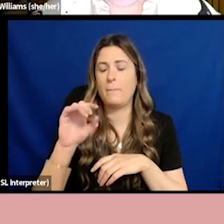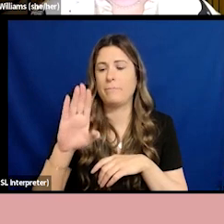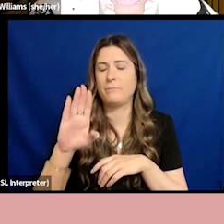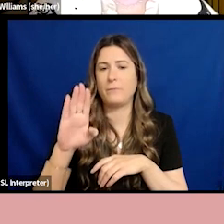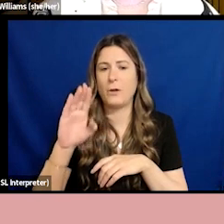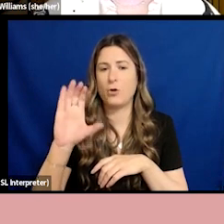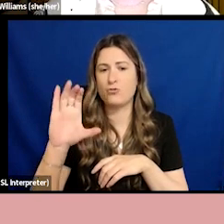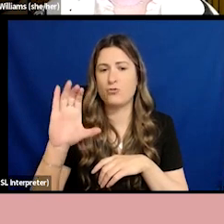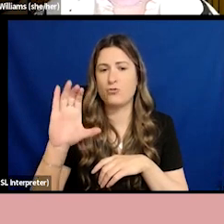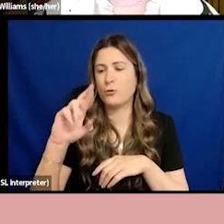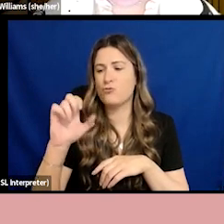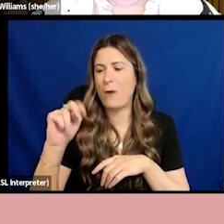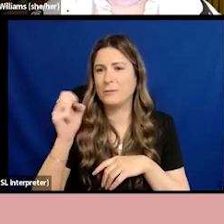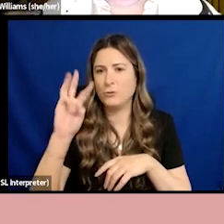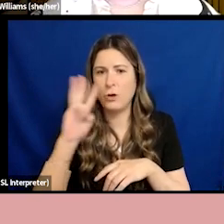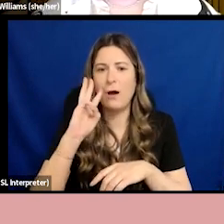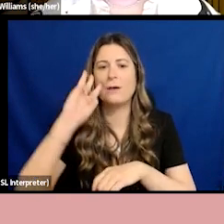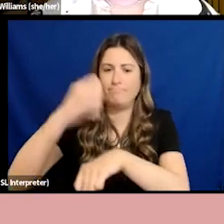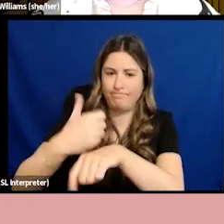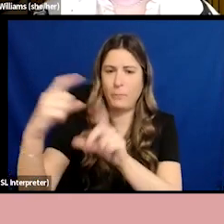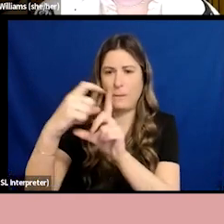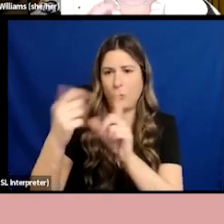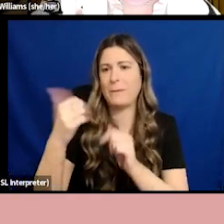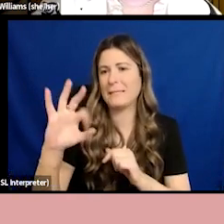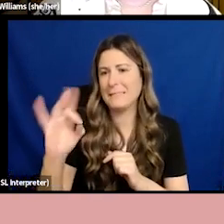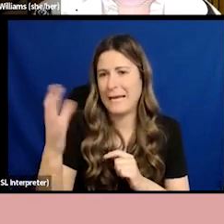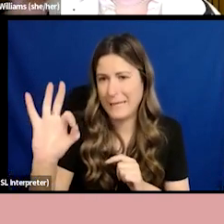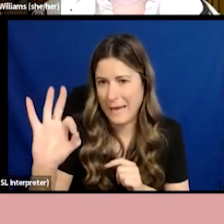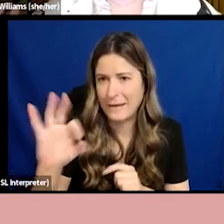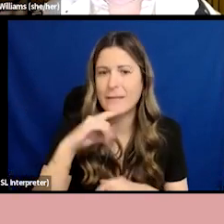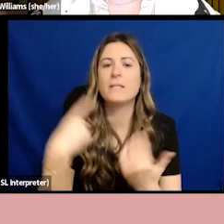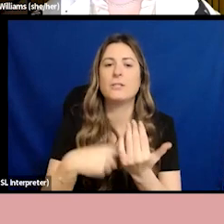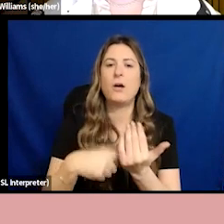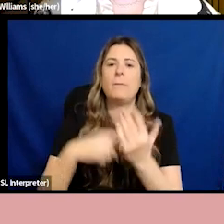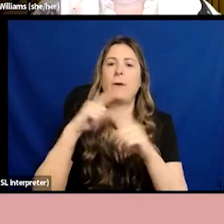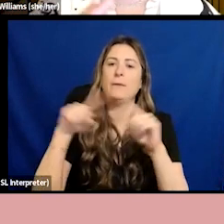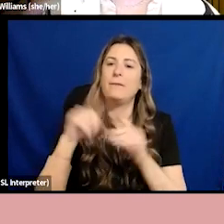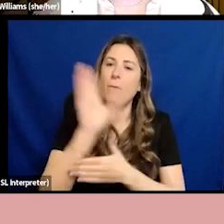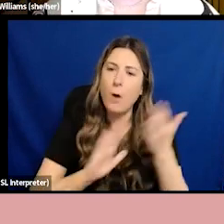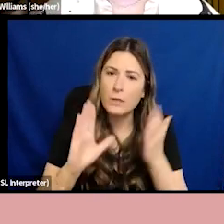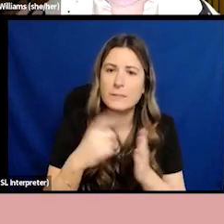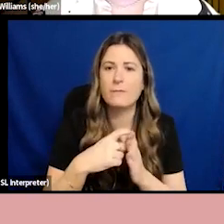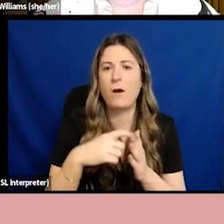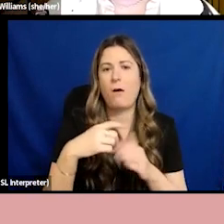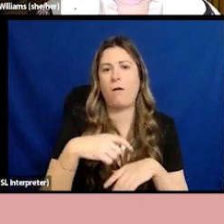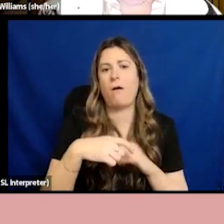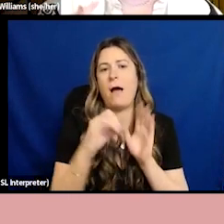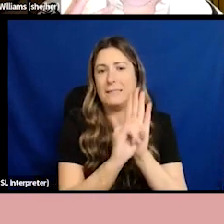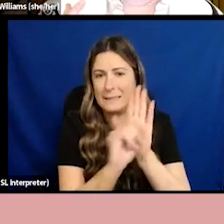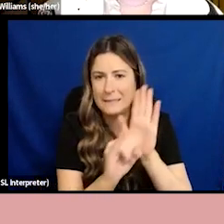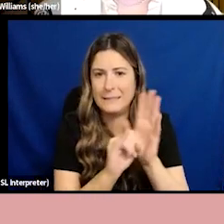race, our gender identity, our physical ability, our class, neurodivergence, and so many other things.